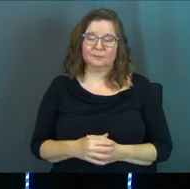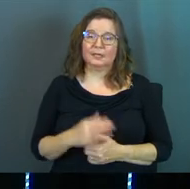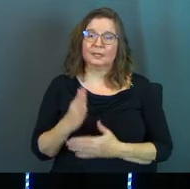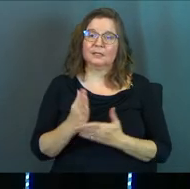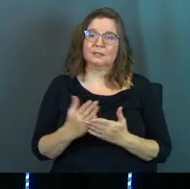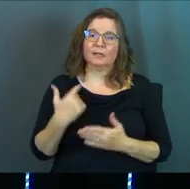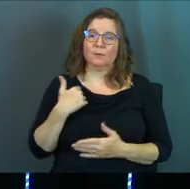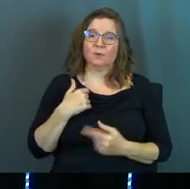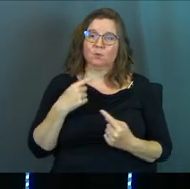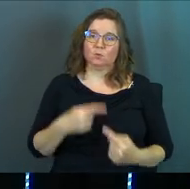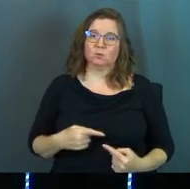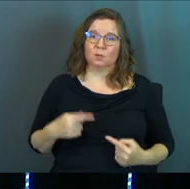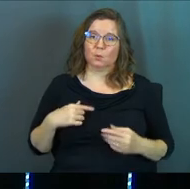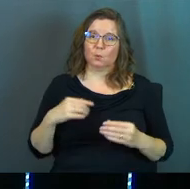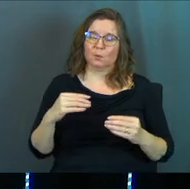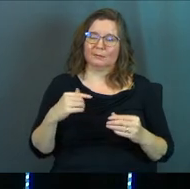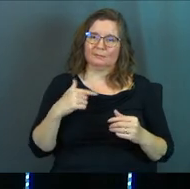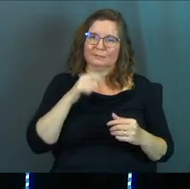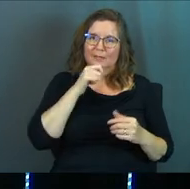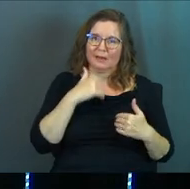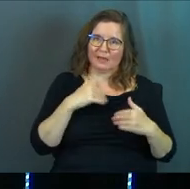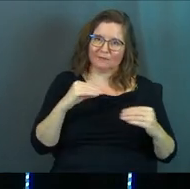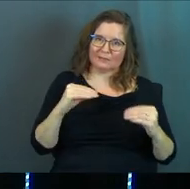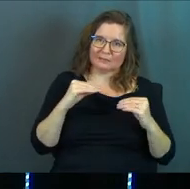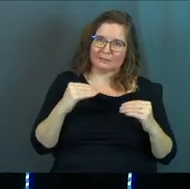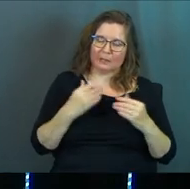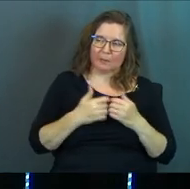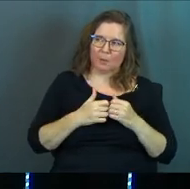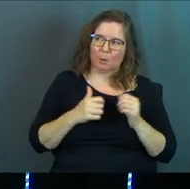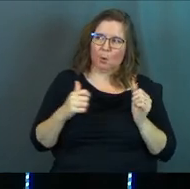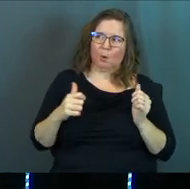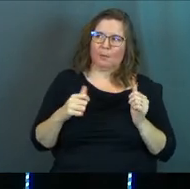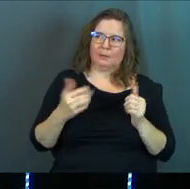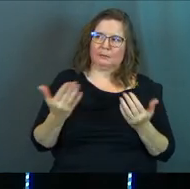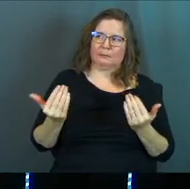See, some of us, we struggle with a teachable spirit. We struggle to be open.